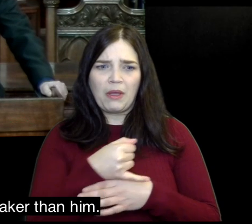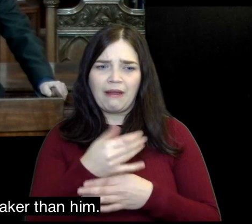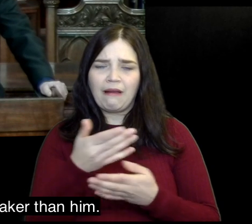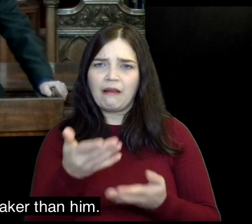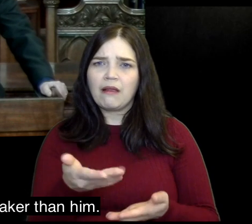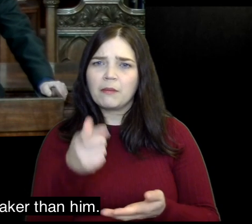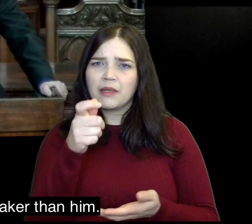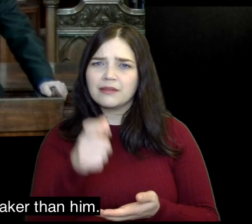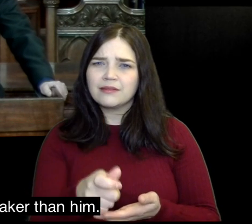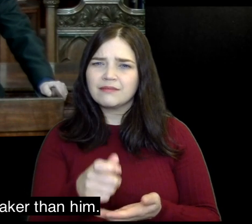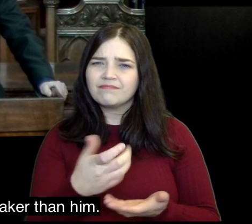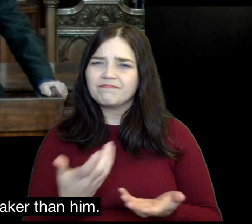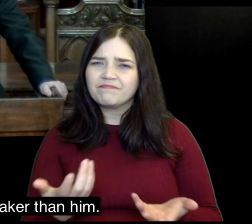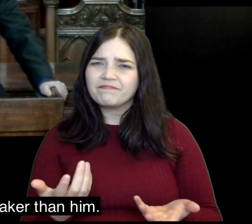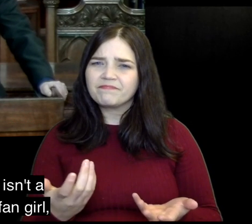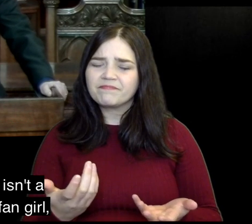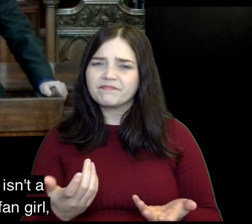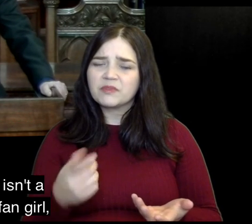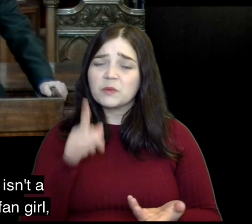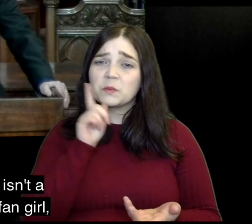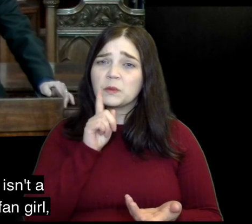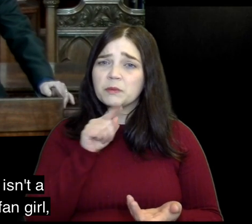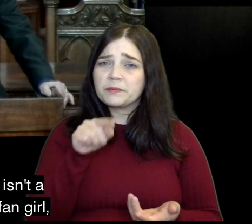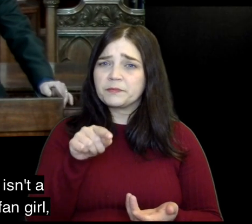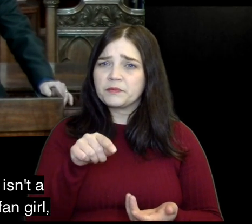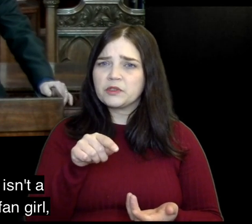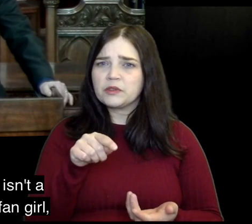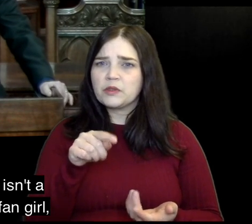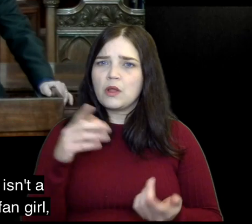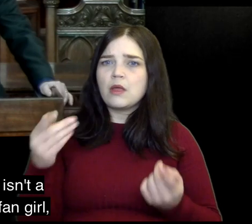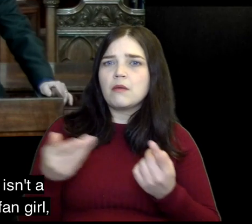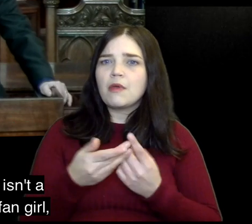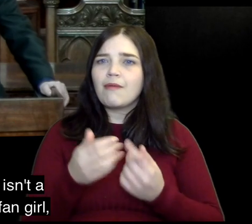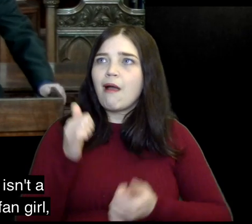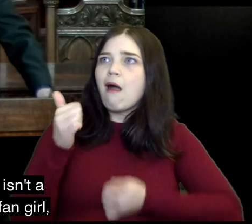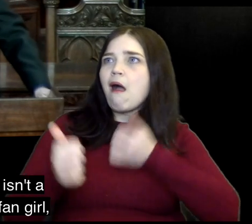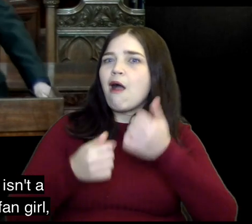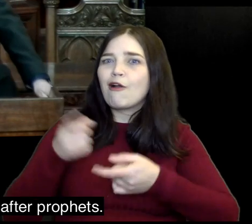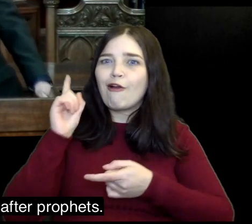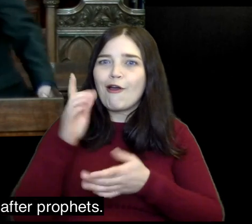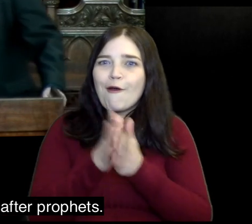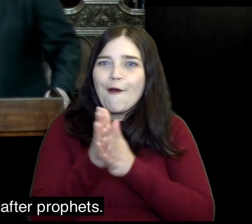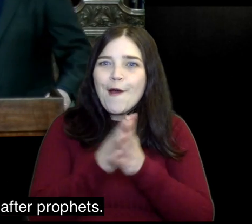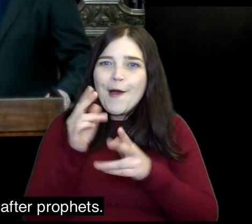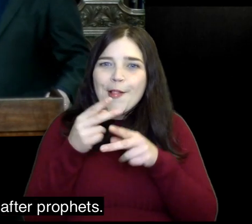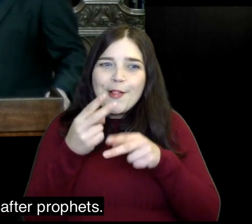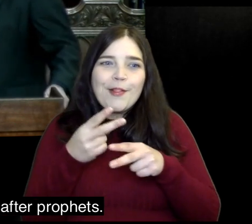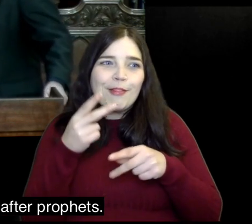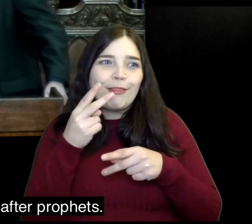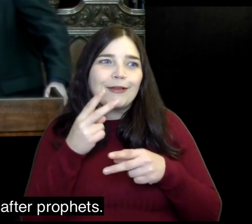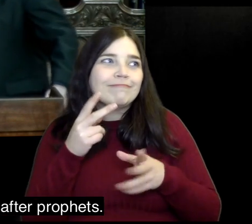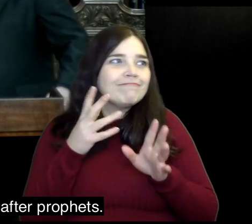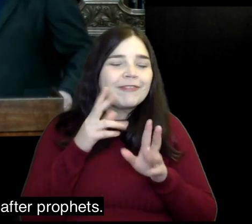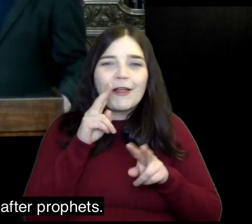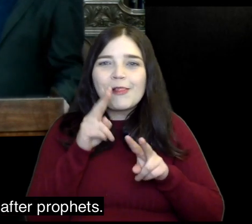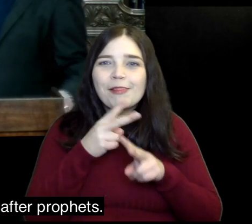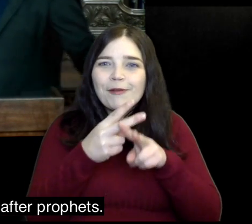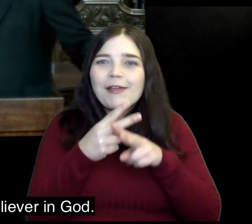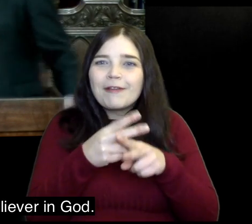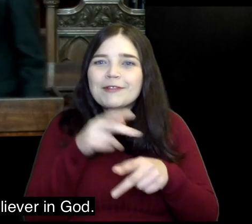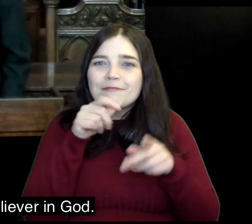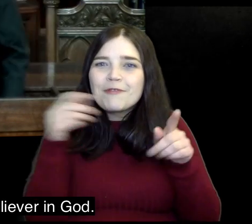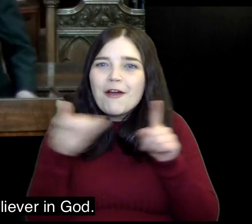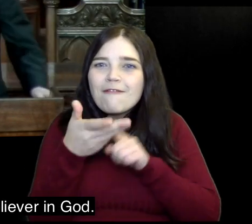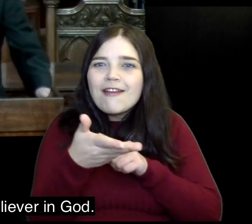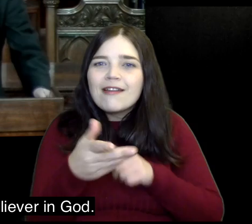on someone who seems so much weaker than him and this woman isn't a sort of prophetic fangirl who's dead